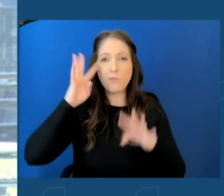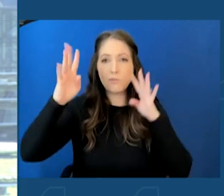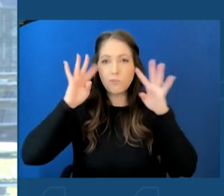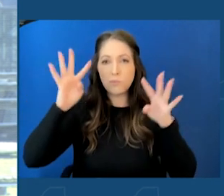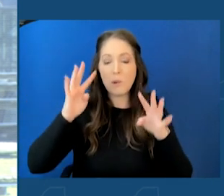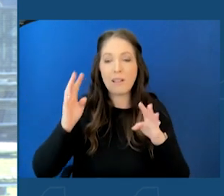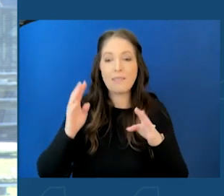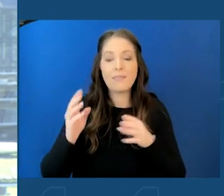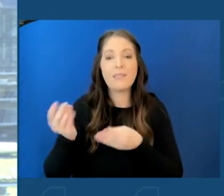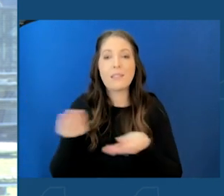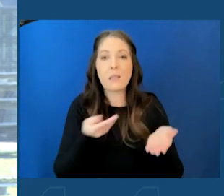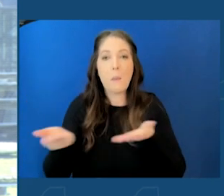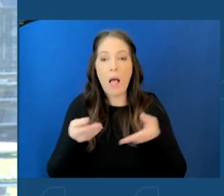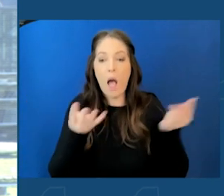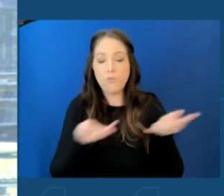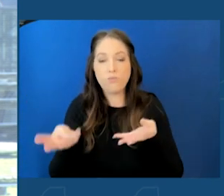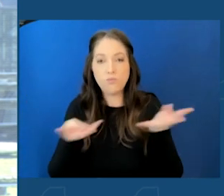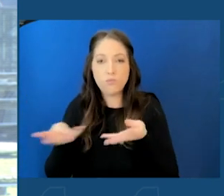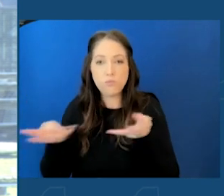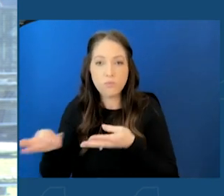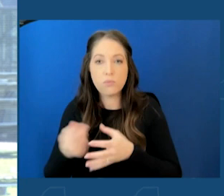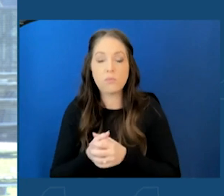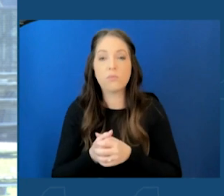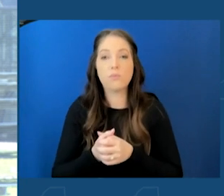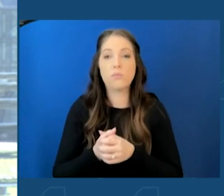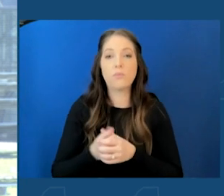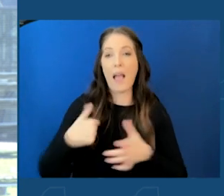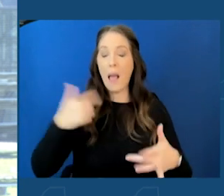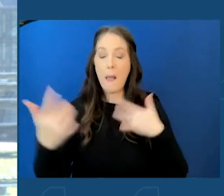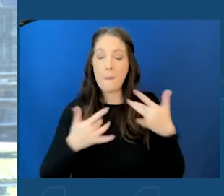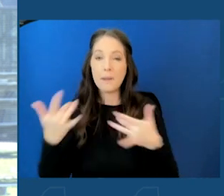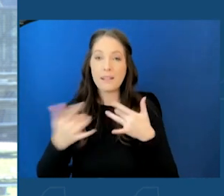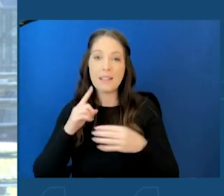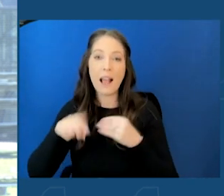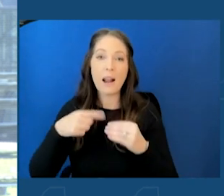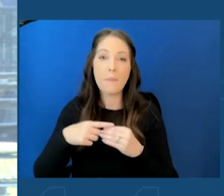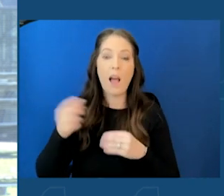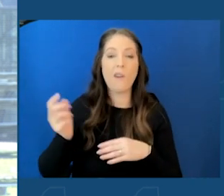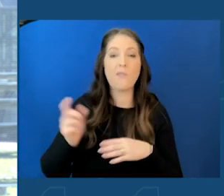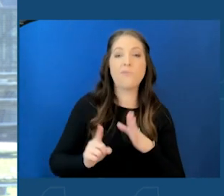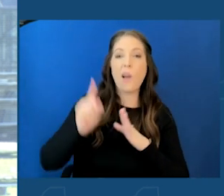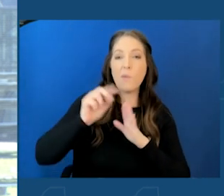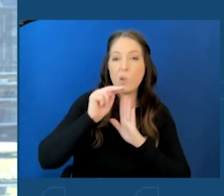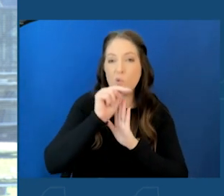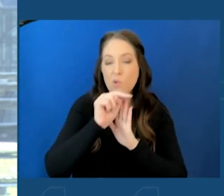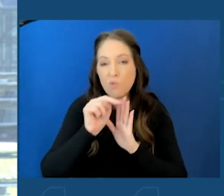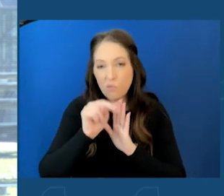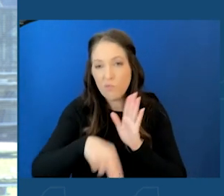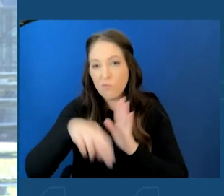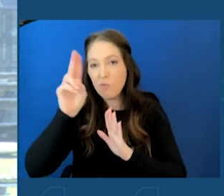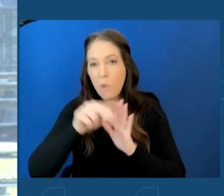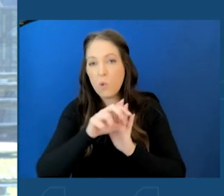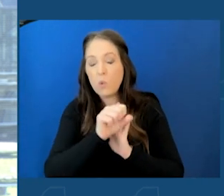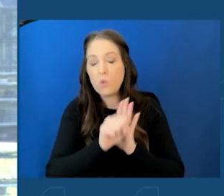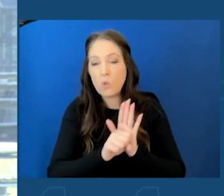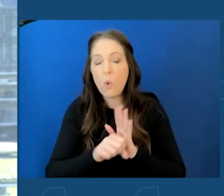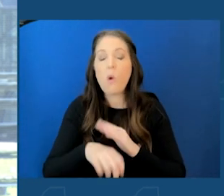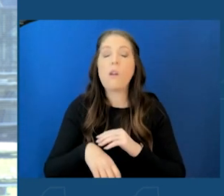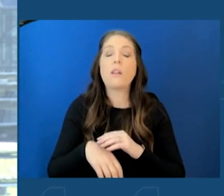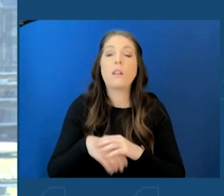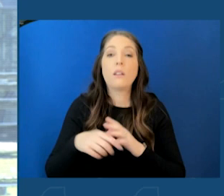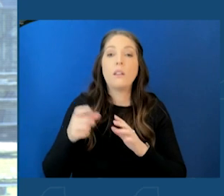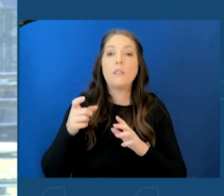get so excited about? We talk about the industrial base of upstate New York where I came from a lot of shuttered factories for a long time until we had reuses.